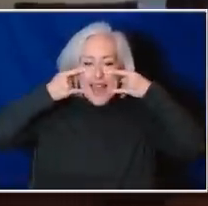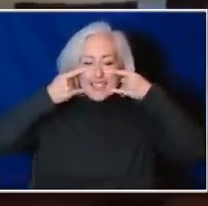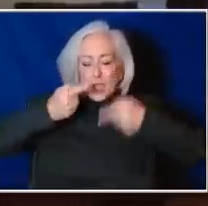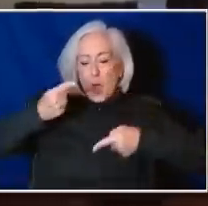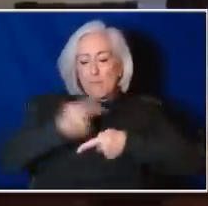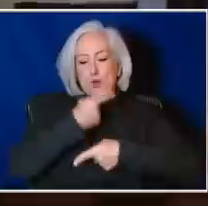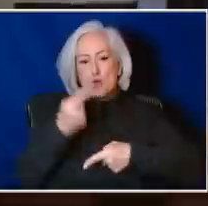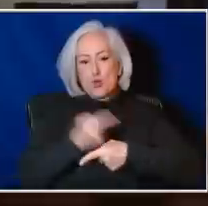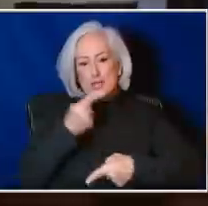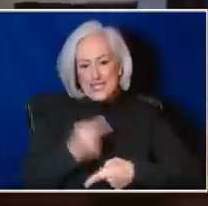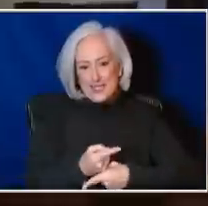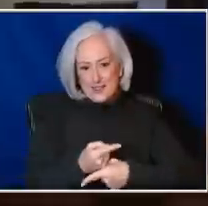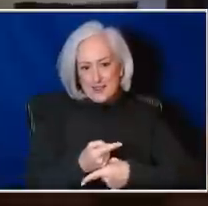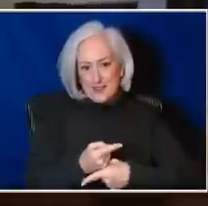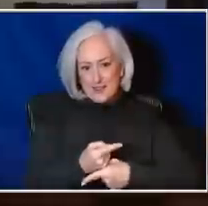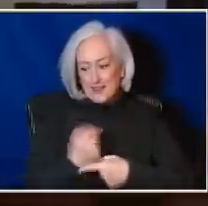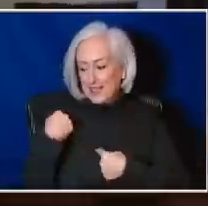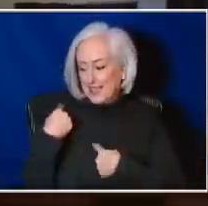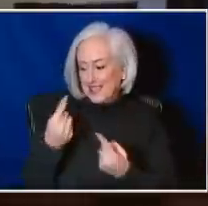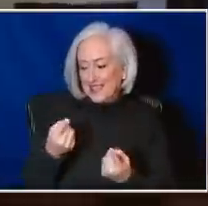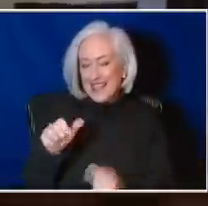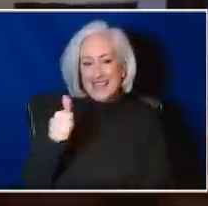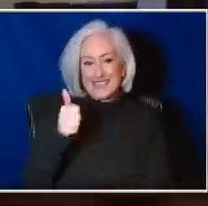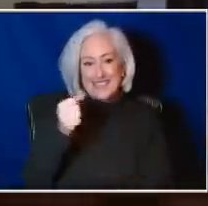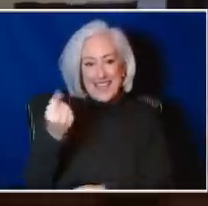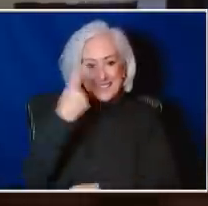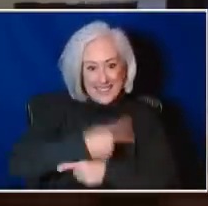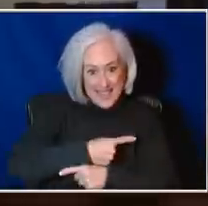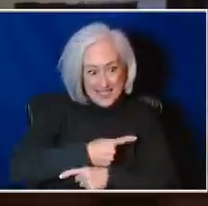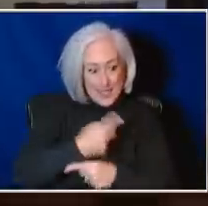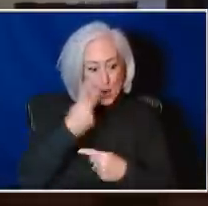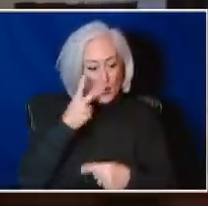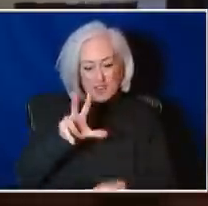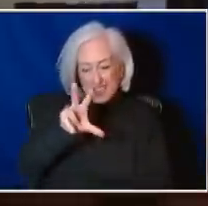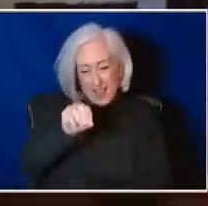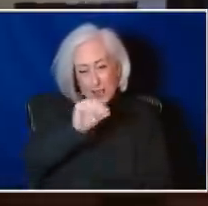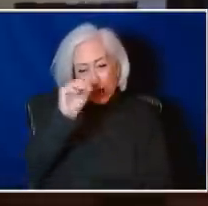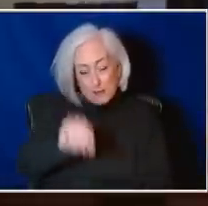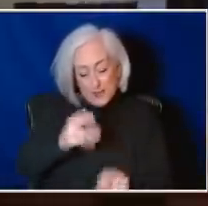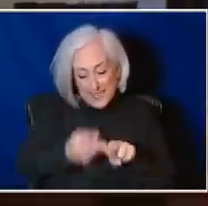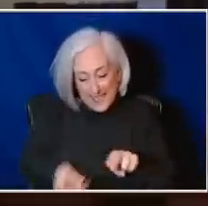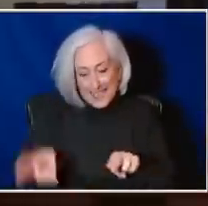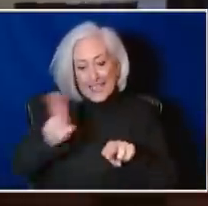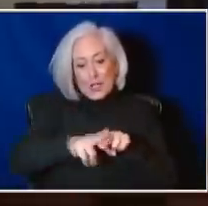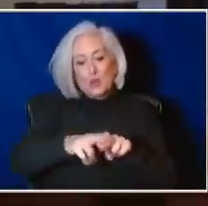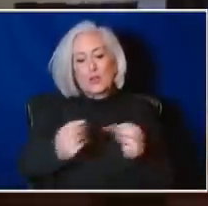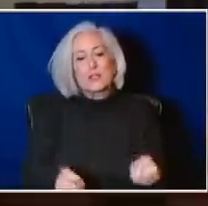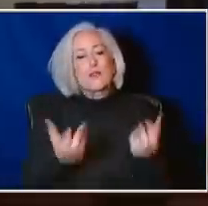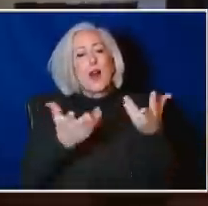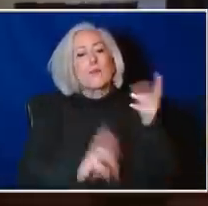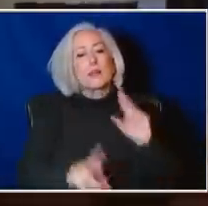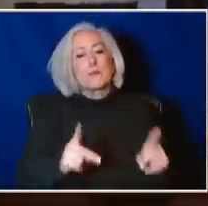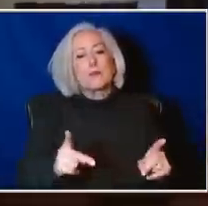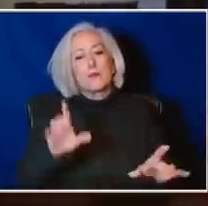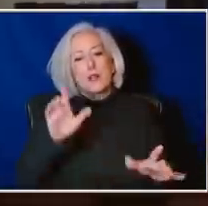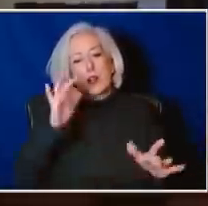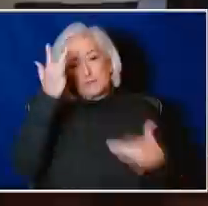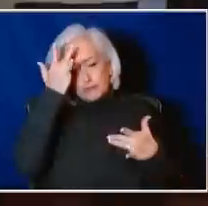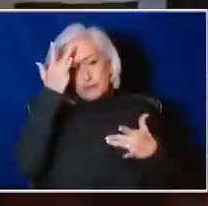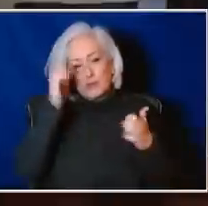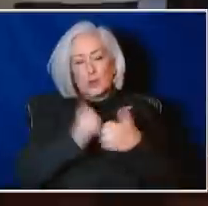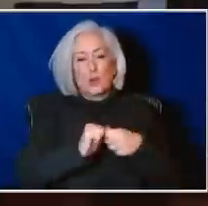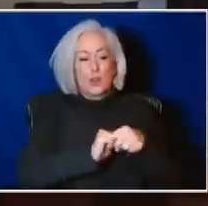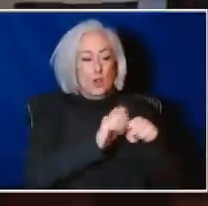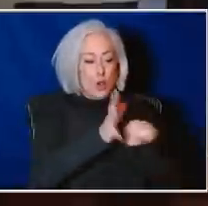days, we've seen a 30% increase in COVID cases, COVID hospitalizations,